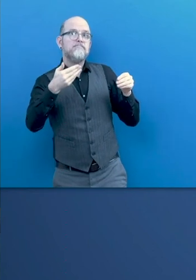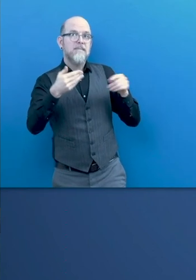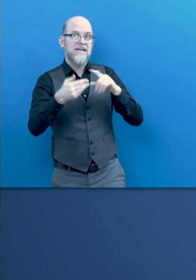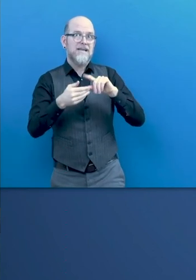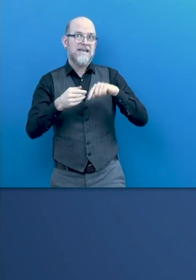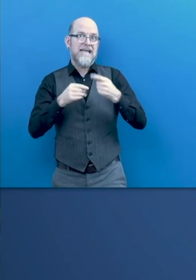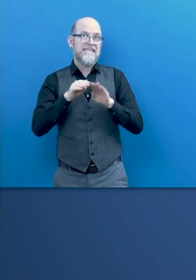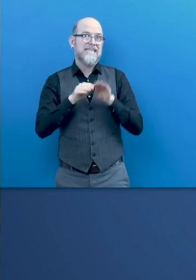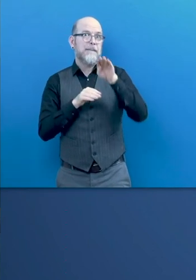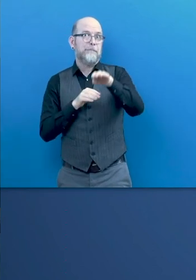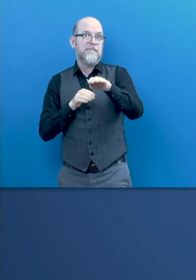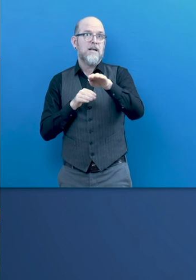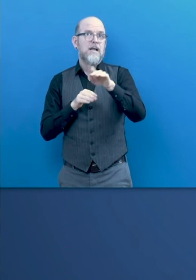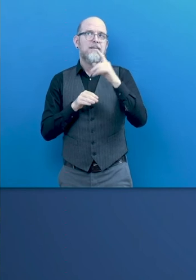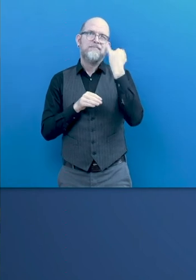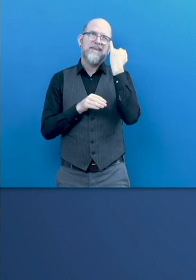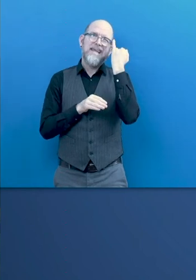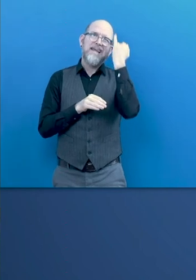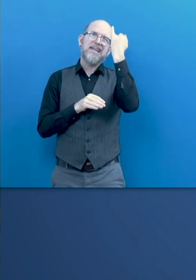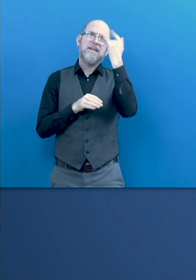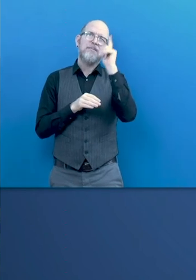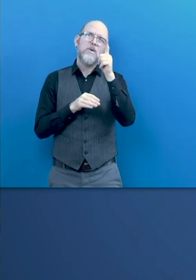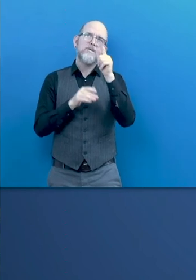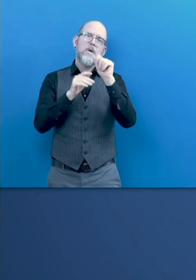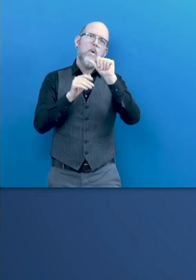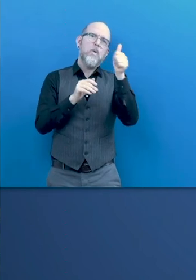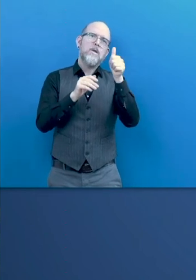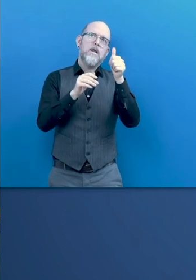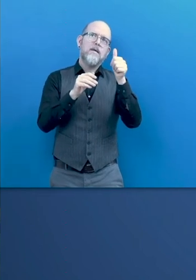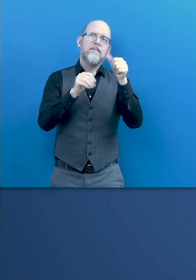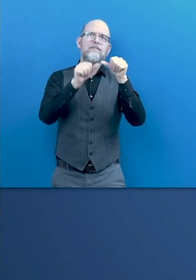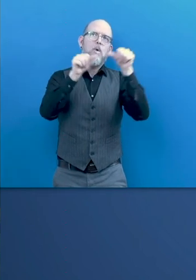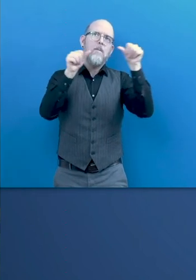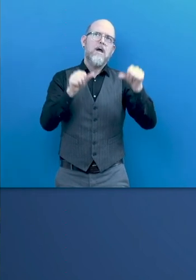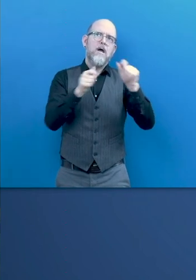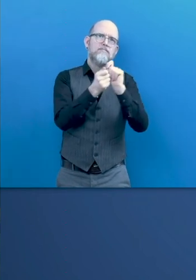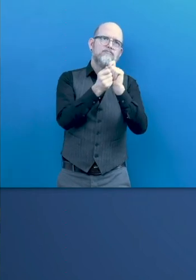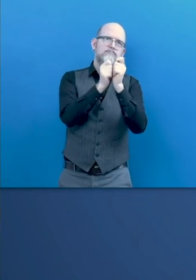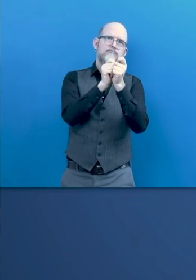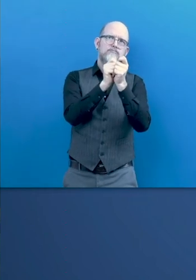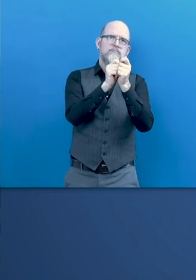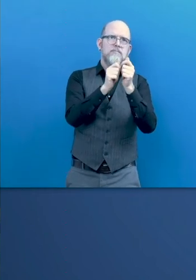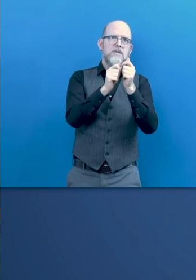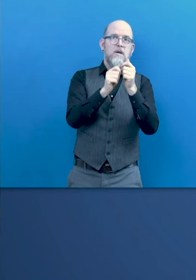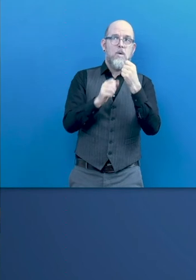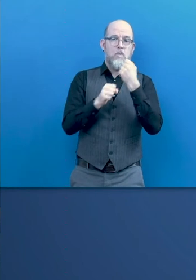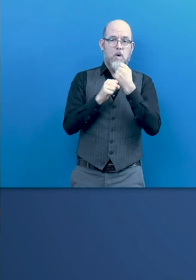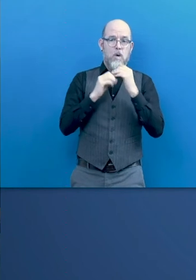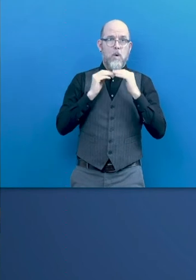a different way. Mixing, working from home, working from the office. And the most important